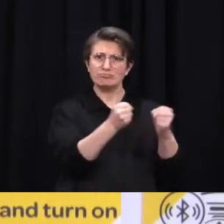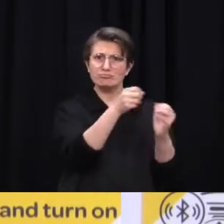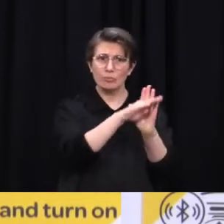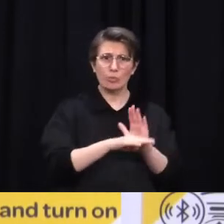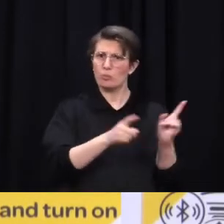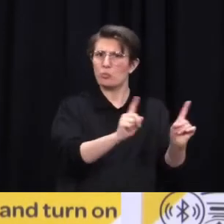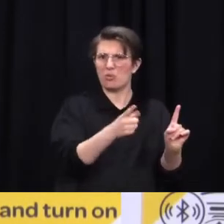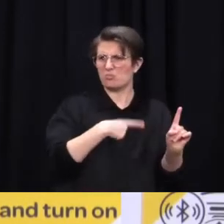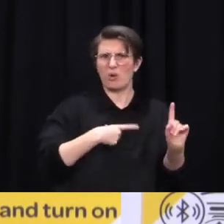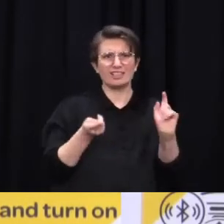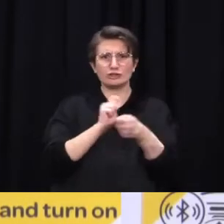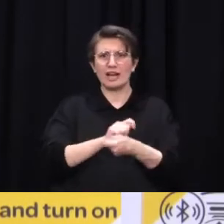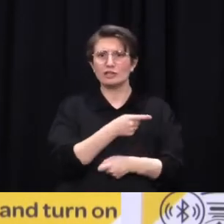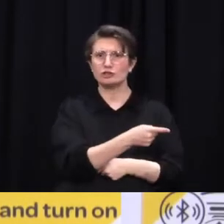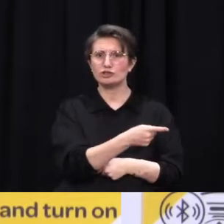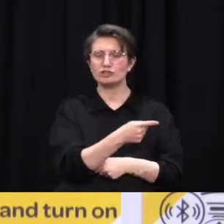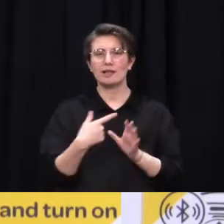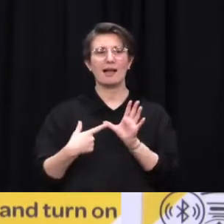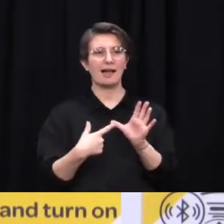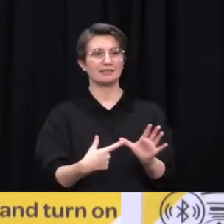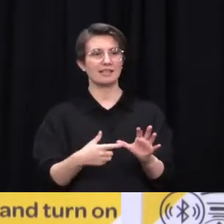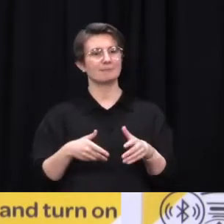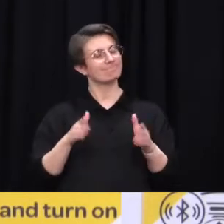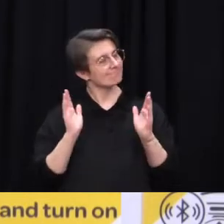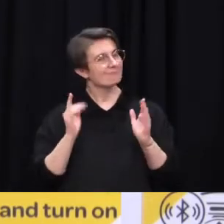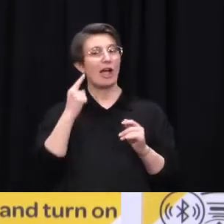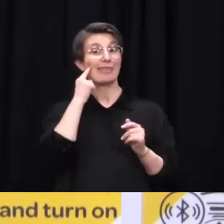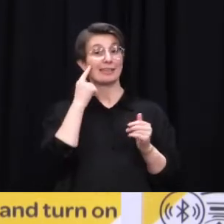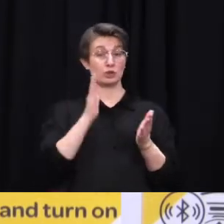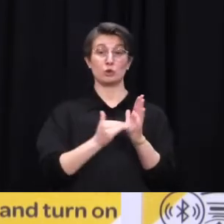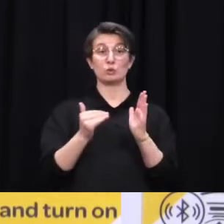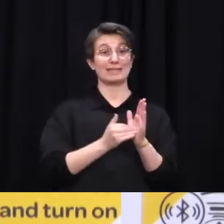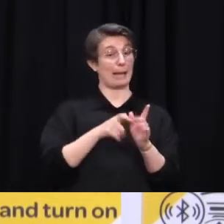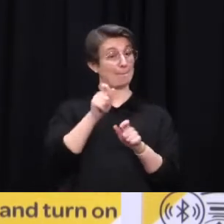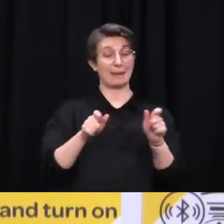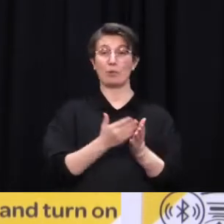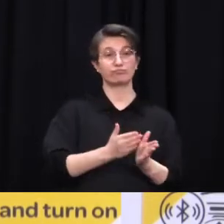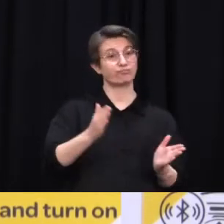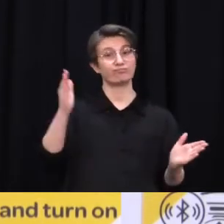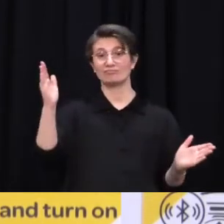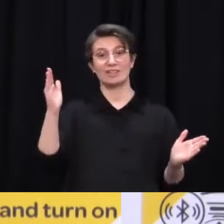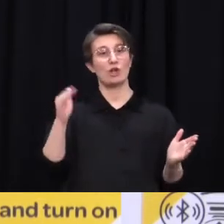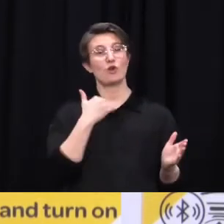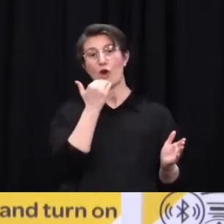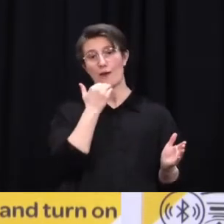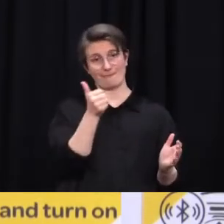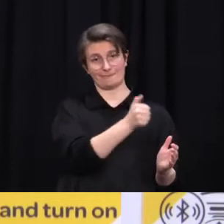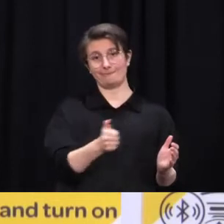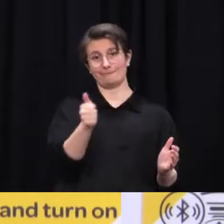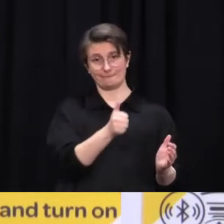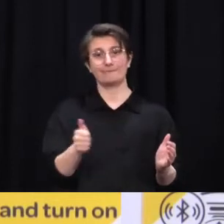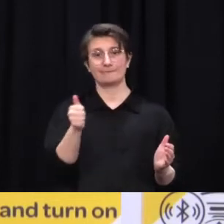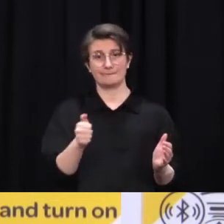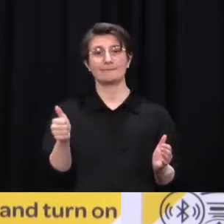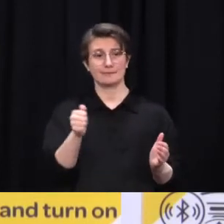how to best do this and that's included consideration of the privacy aspects of that. Also consideration of some of the rules around the